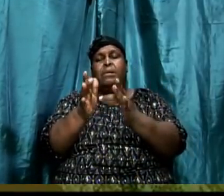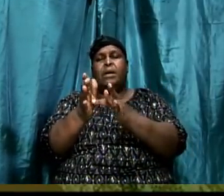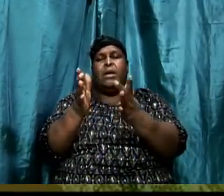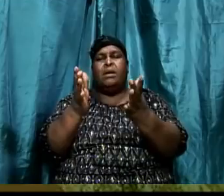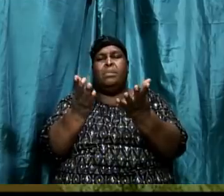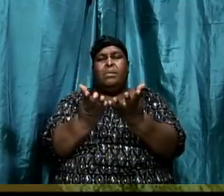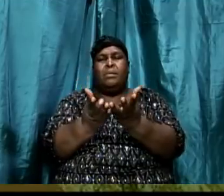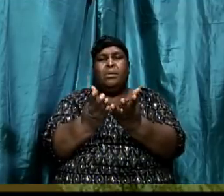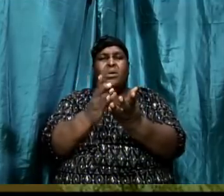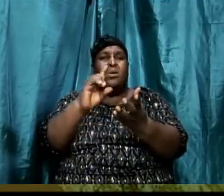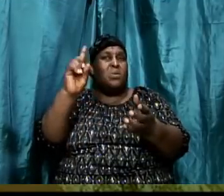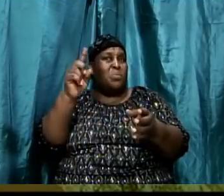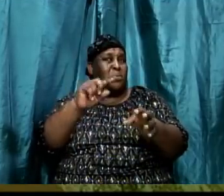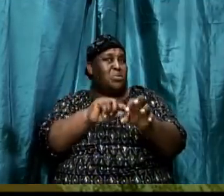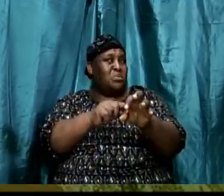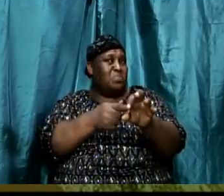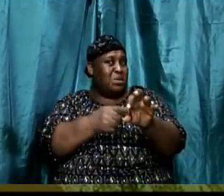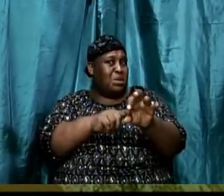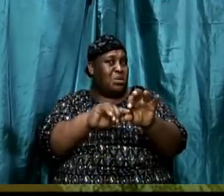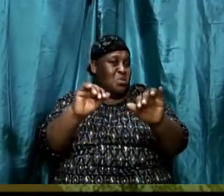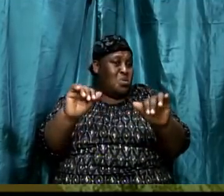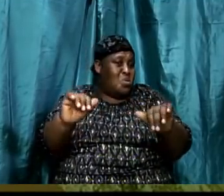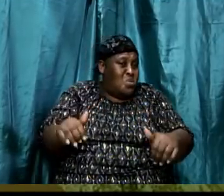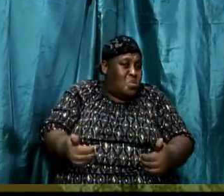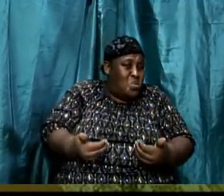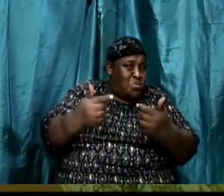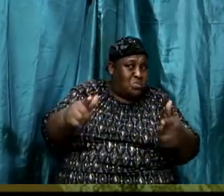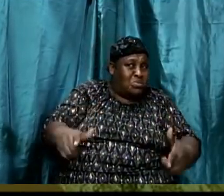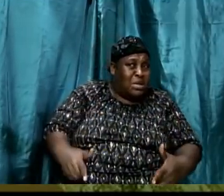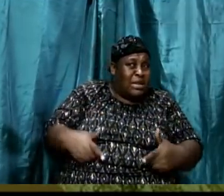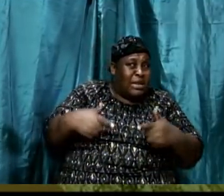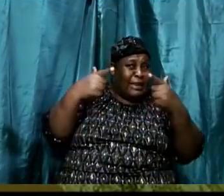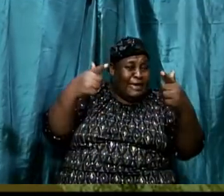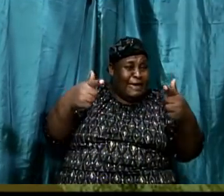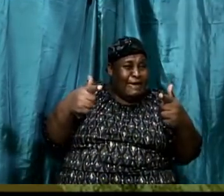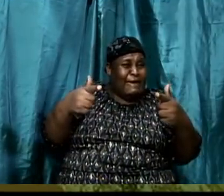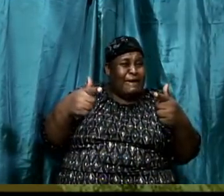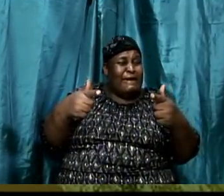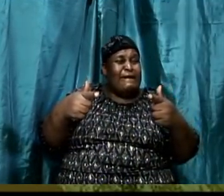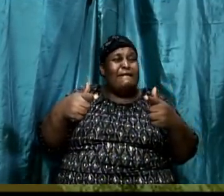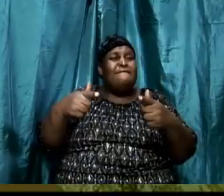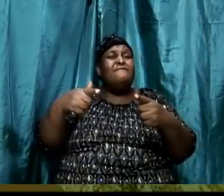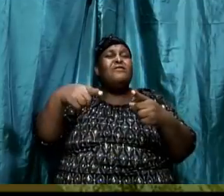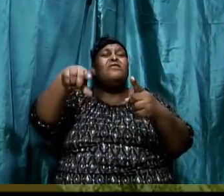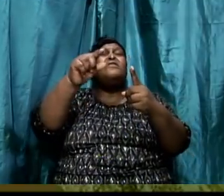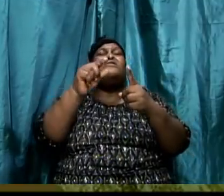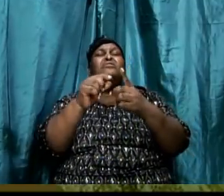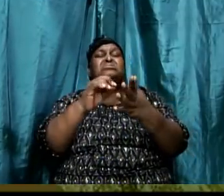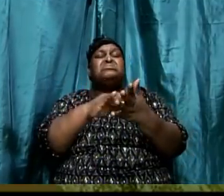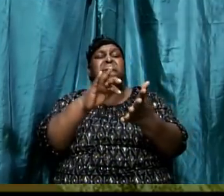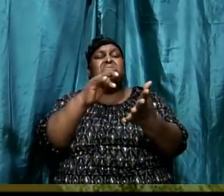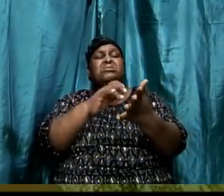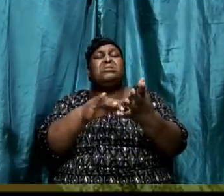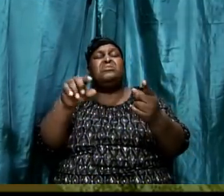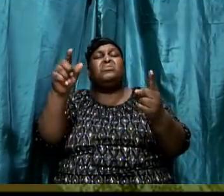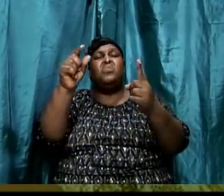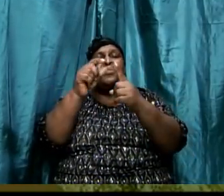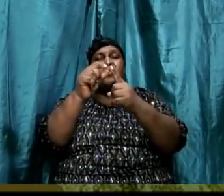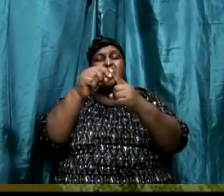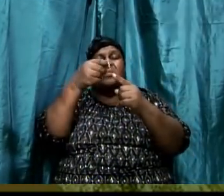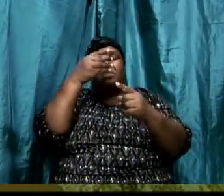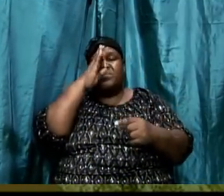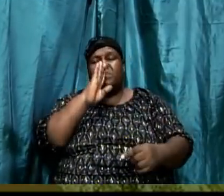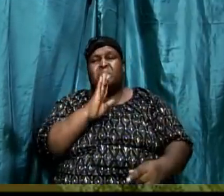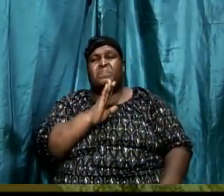where to begin or how to go about the process of studying the Bible. Praise